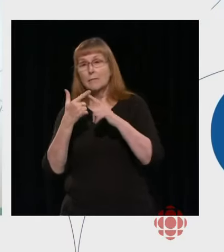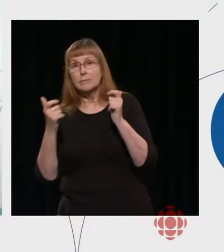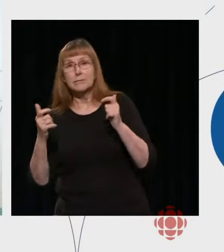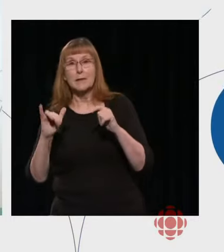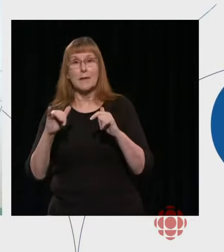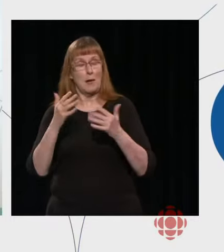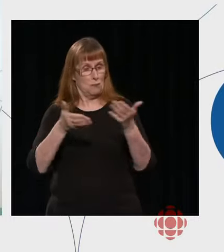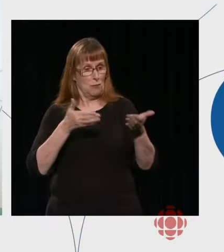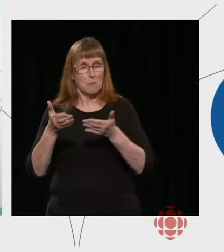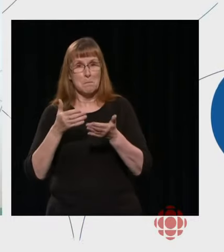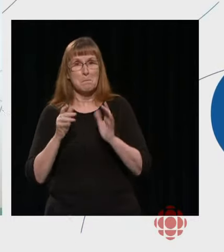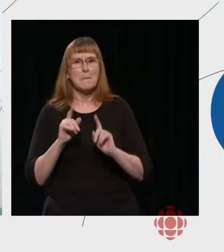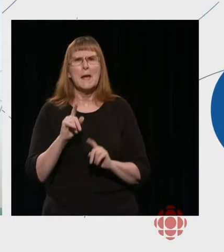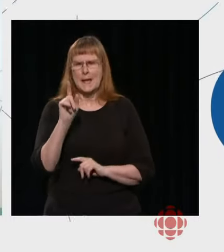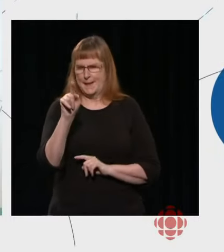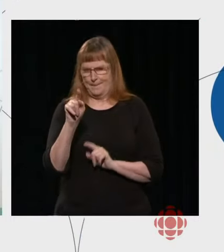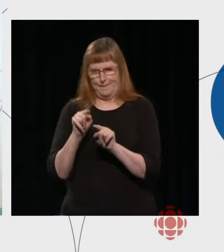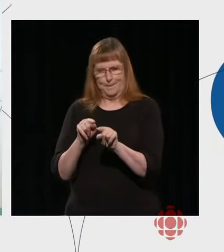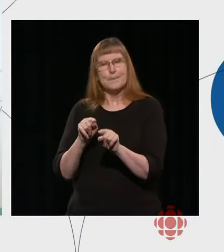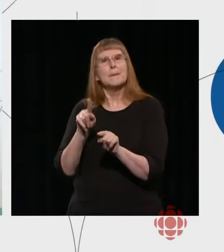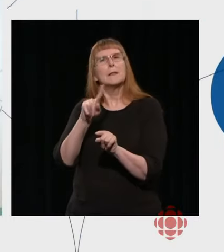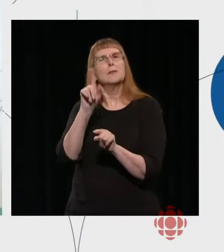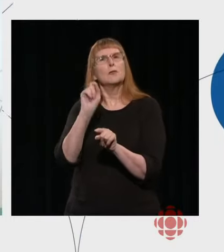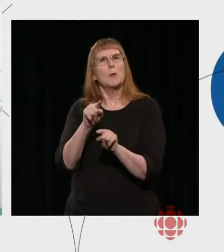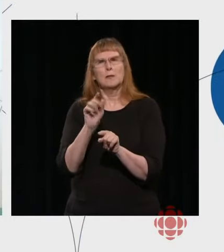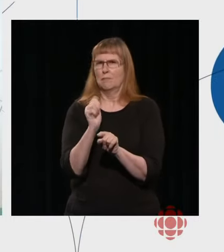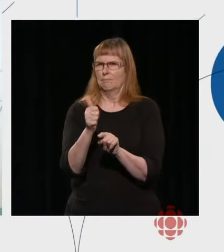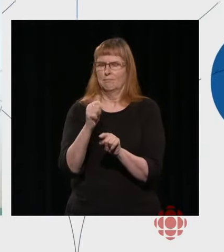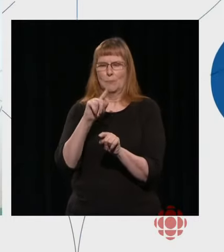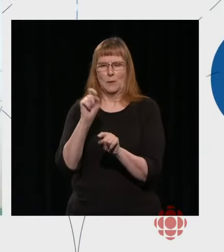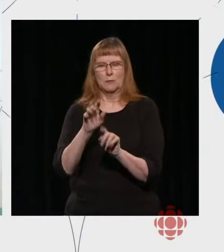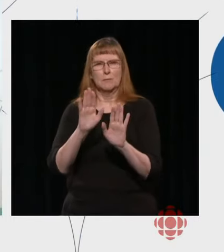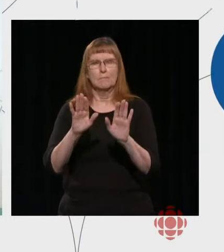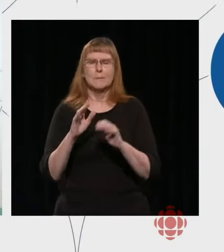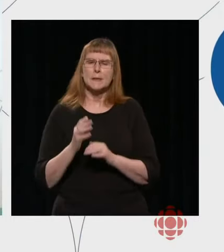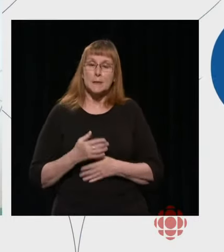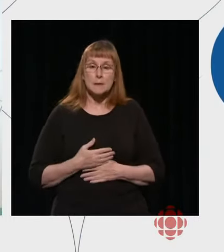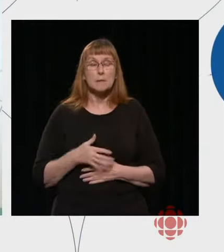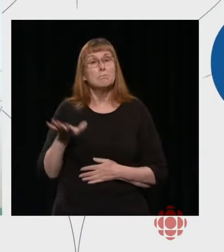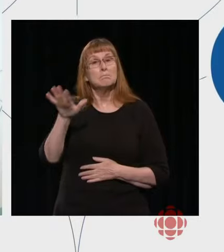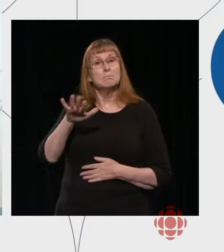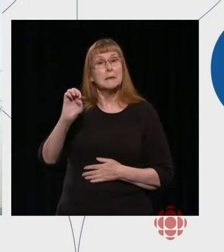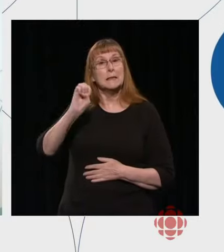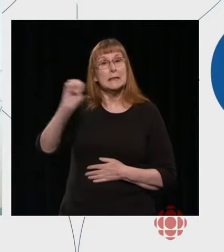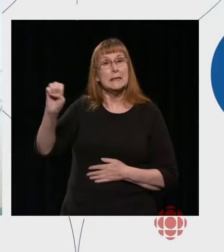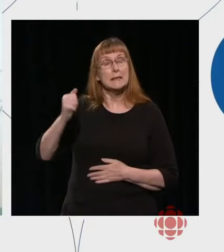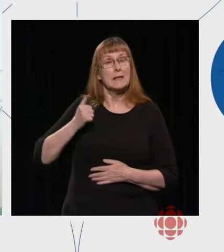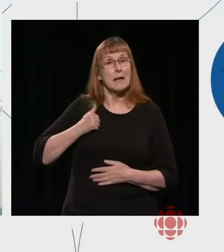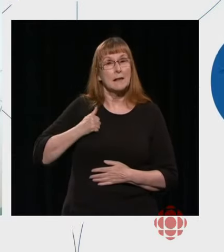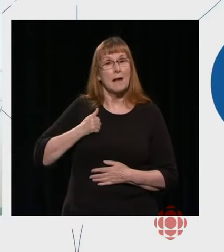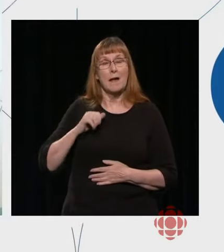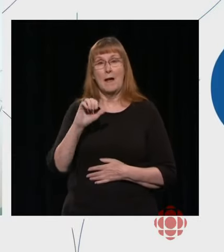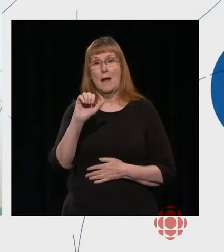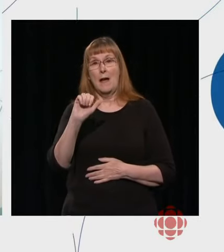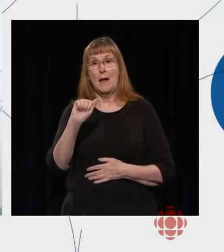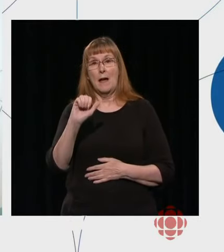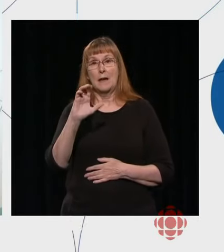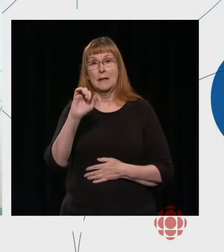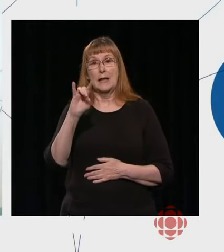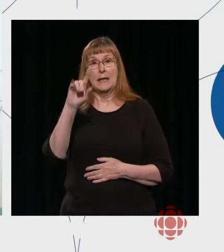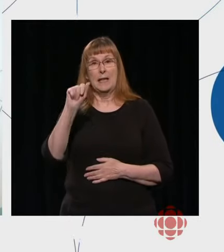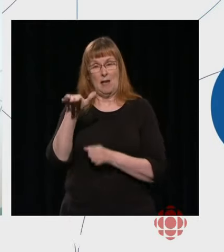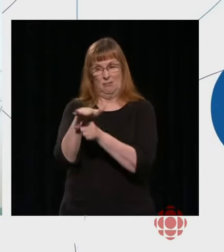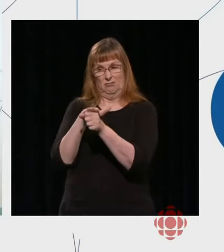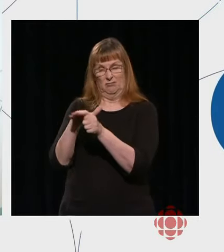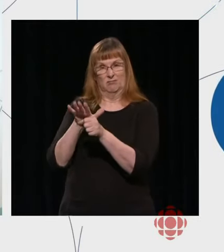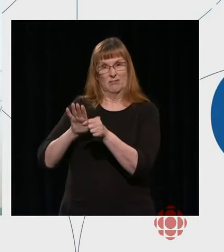recognizing the great work done. So Acadia, CBC Radio Canada, does extremely great work to